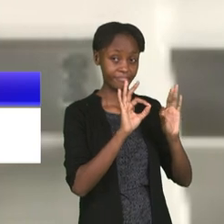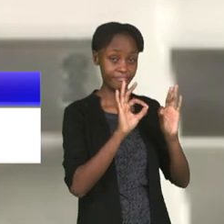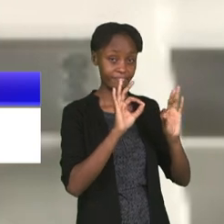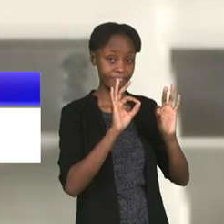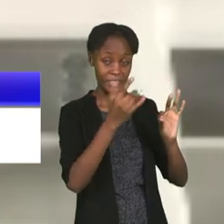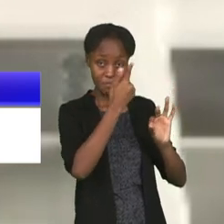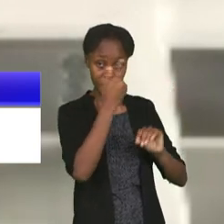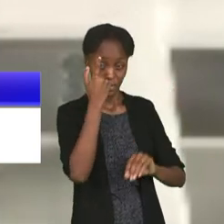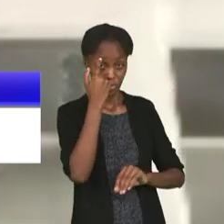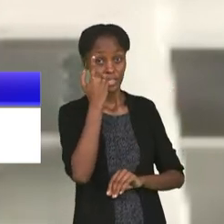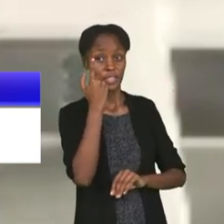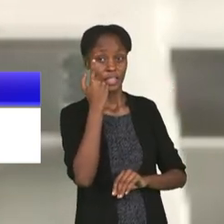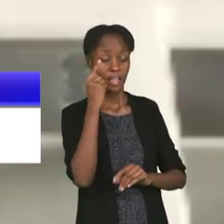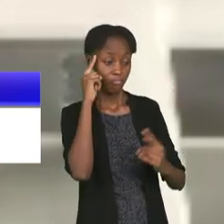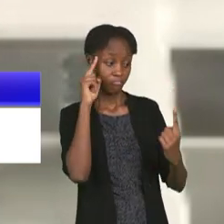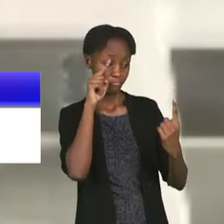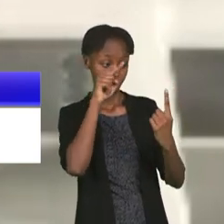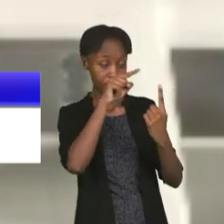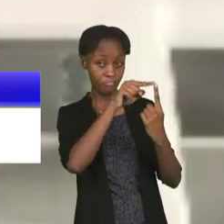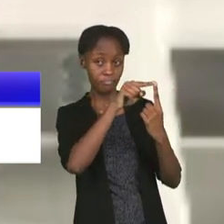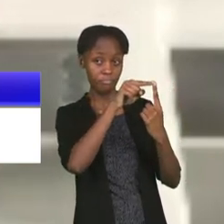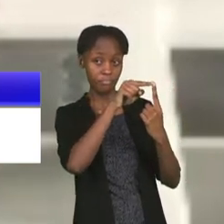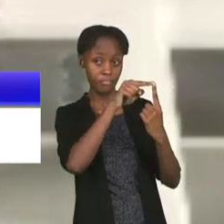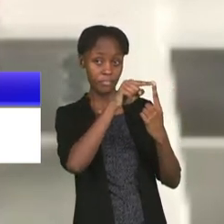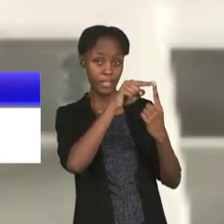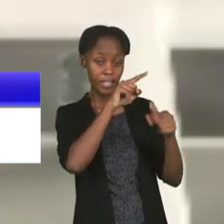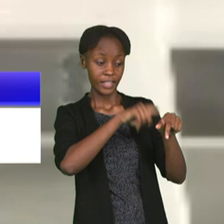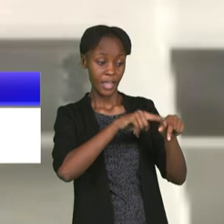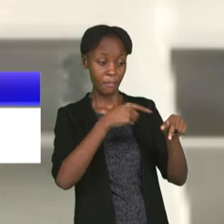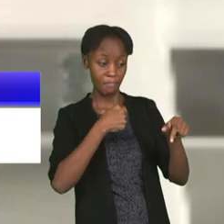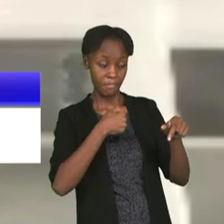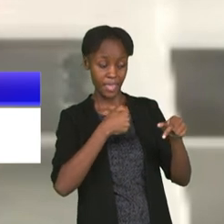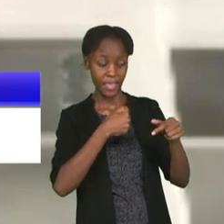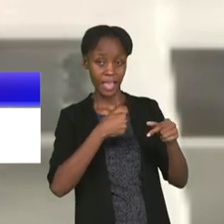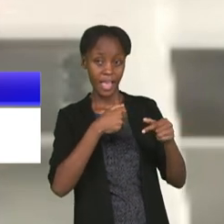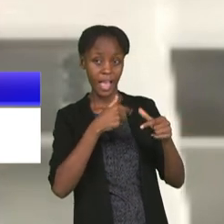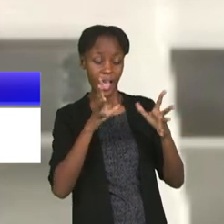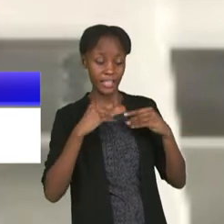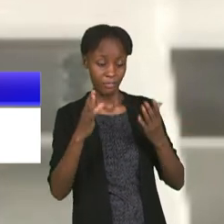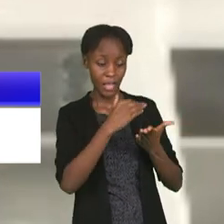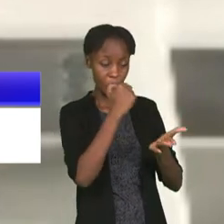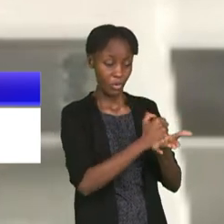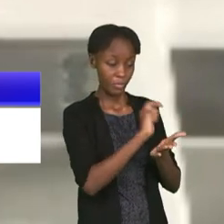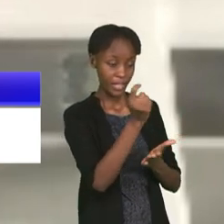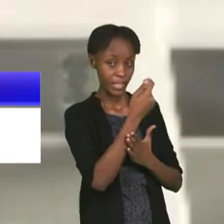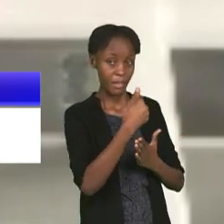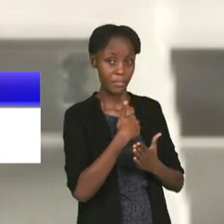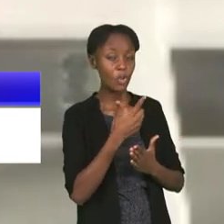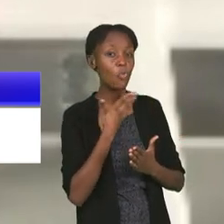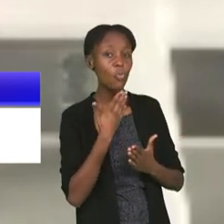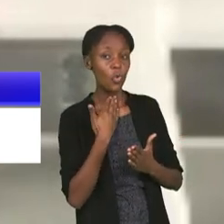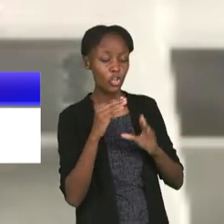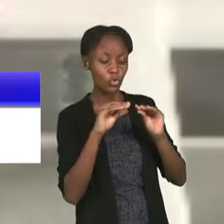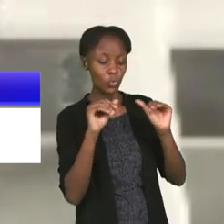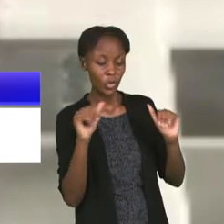target when I signed in Kenya was to try to qualify